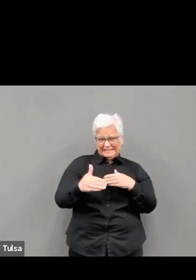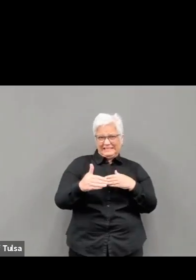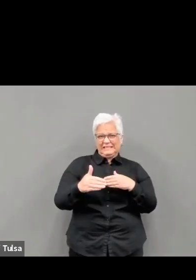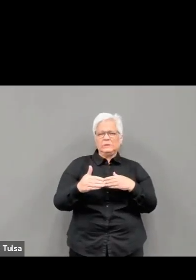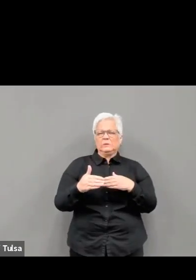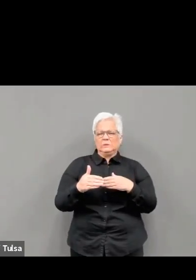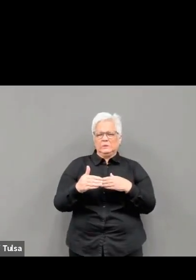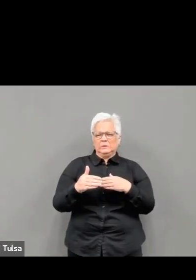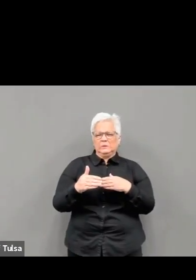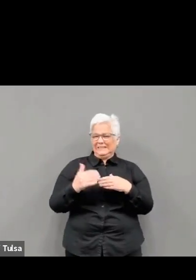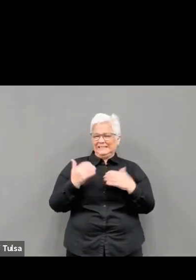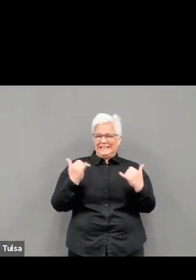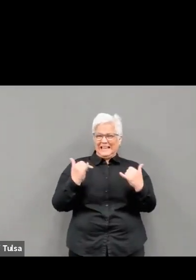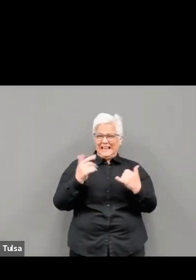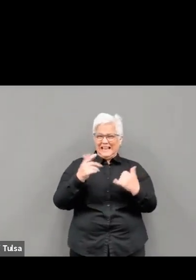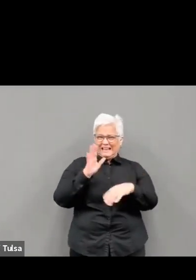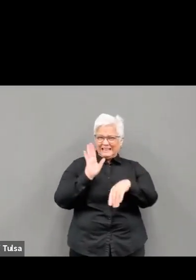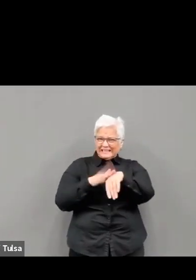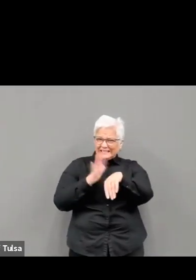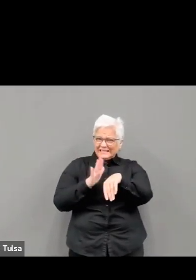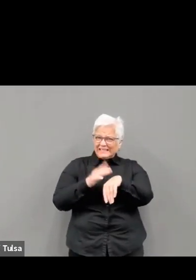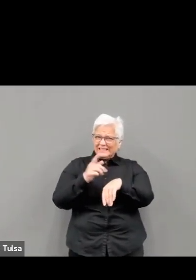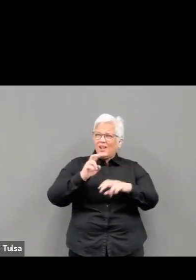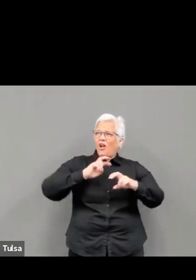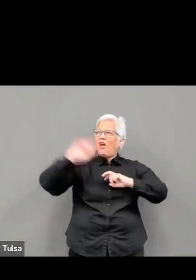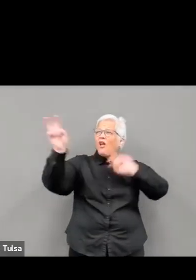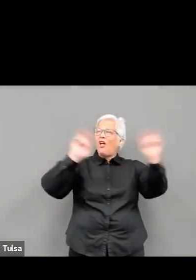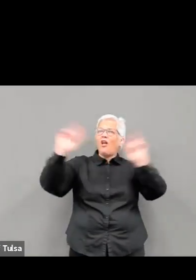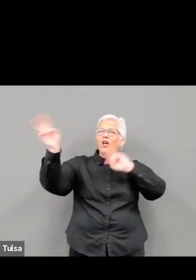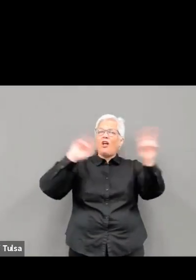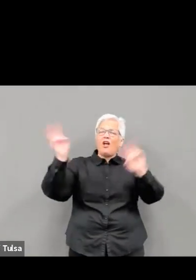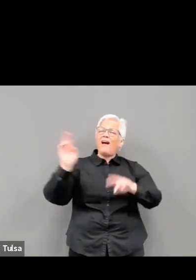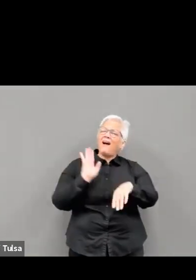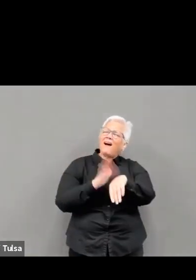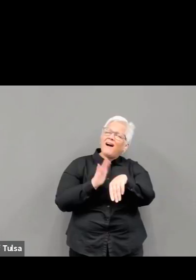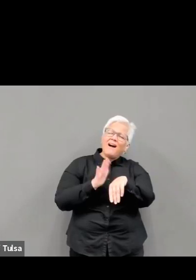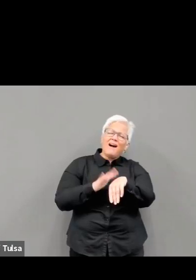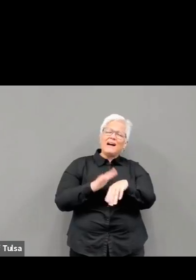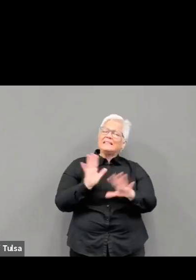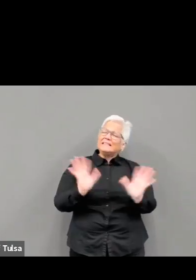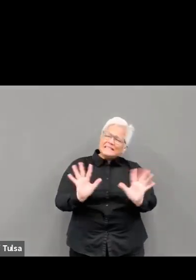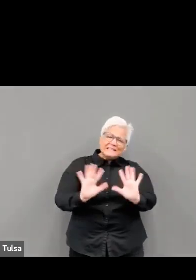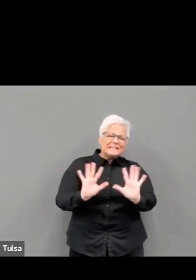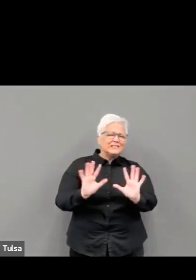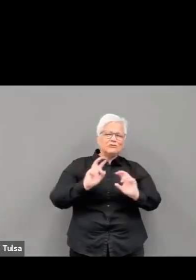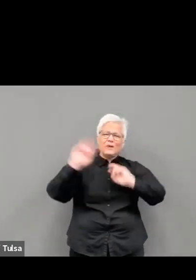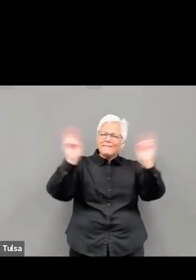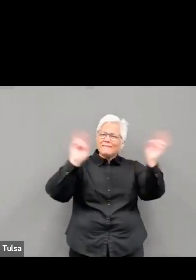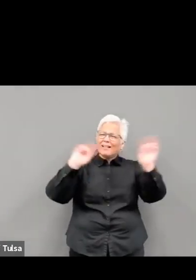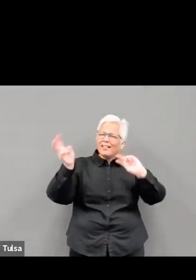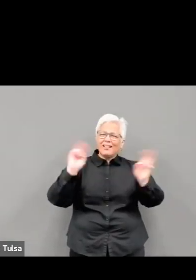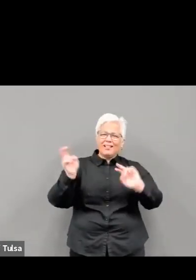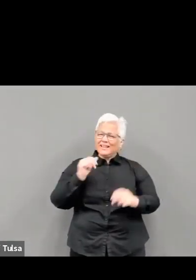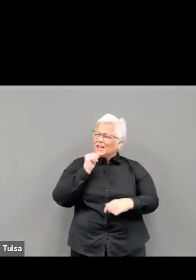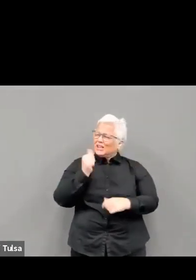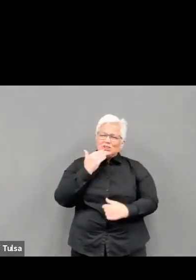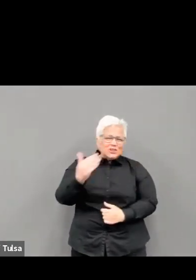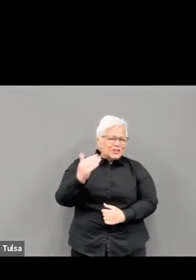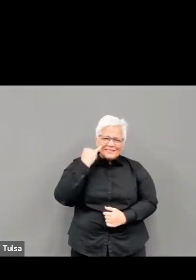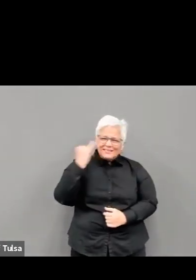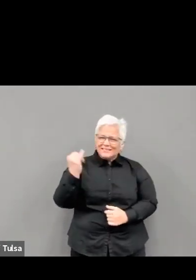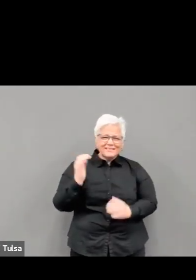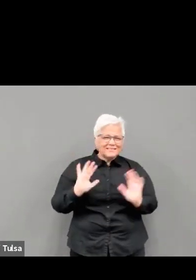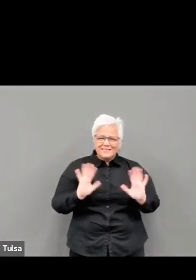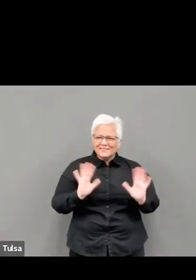spreading COVID-19. The CDC recommends you do not travel at this time. You may feel well and not have any symptoms,